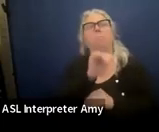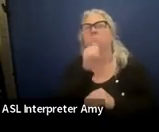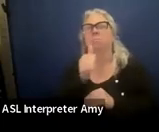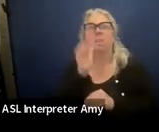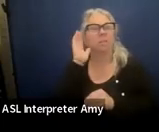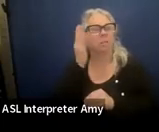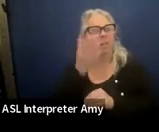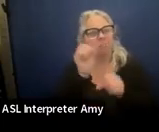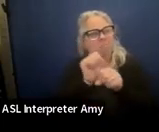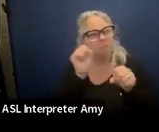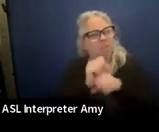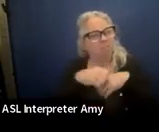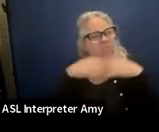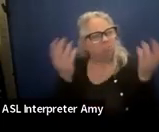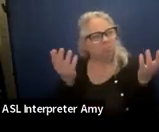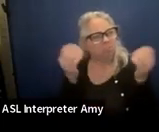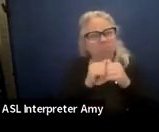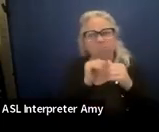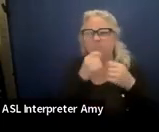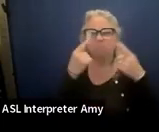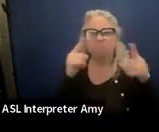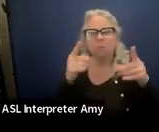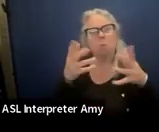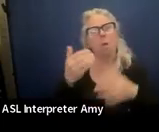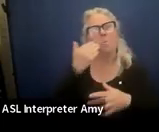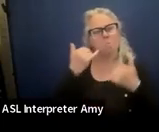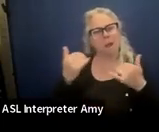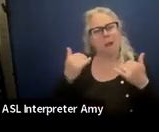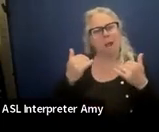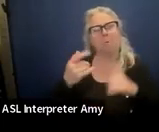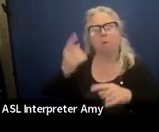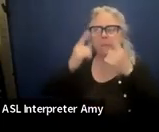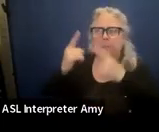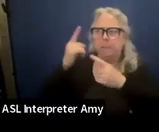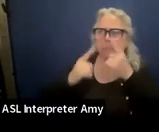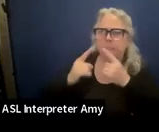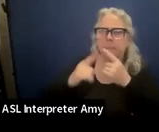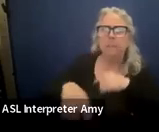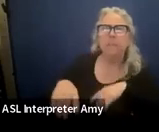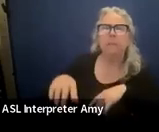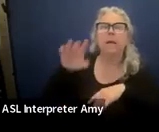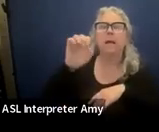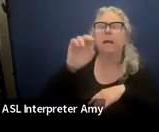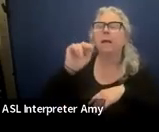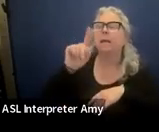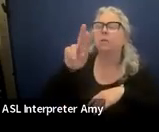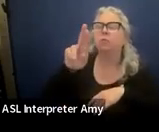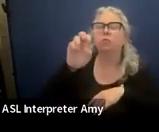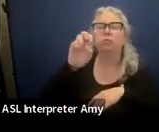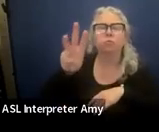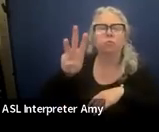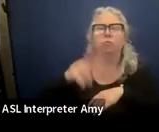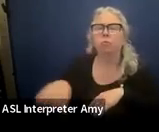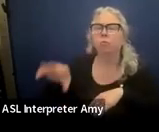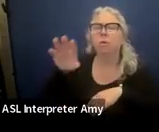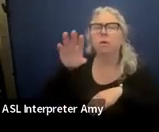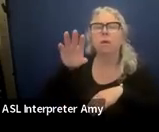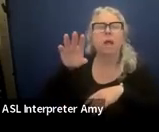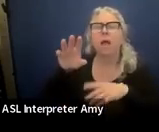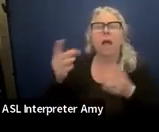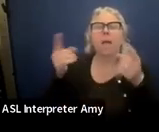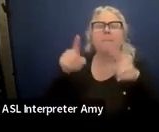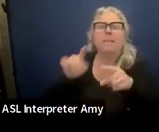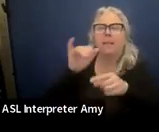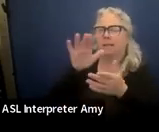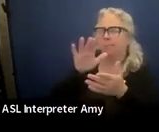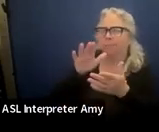to be working. You want to know. Think about Andrew F's case. I don't know what happened in Andrew F's school, but